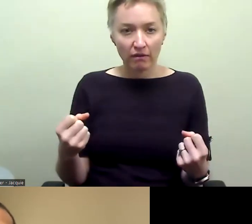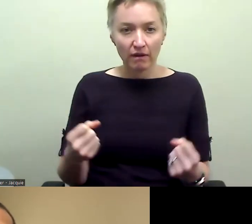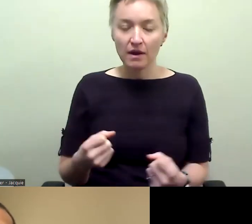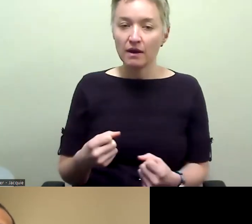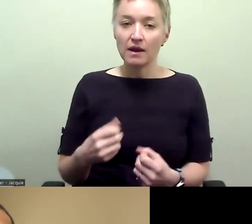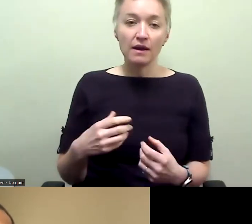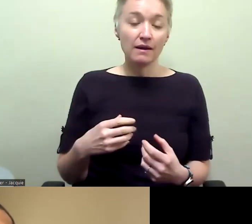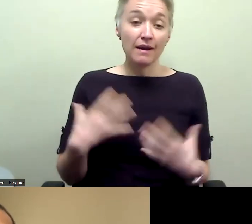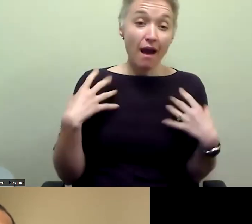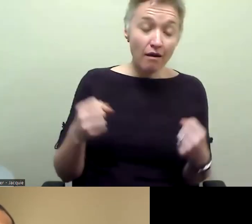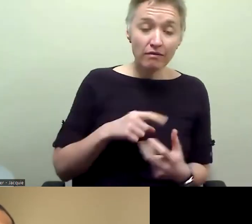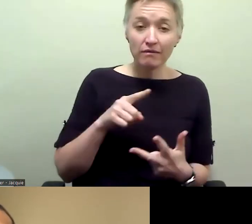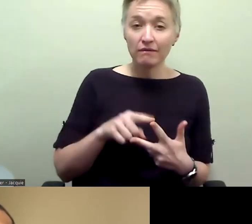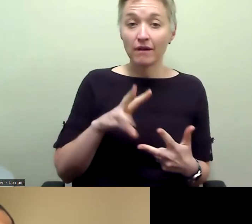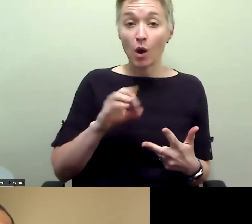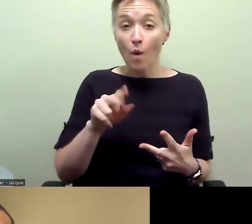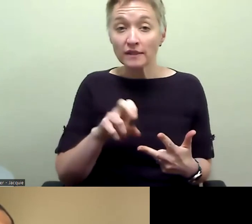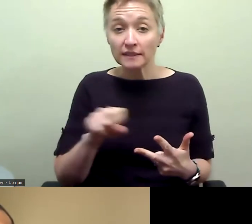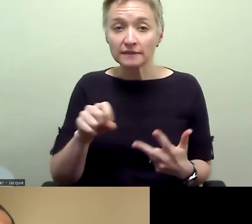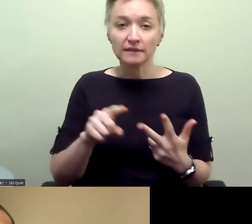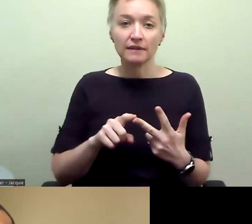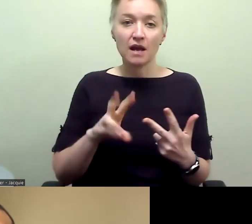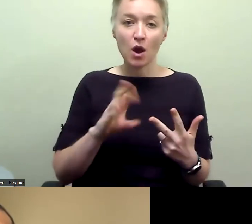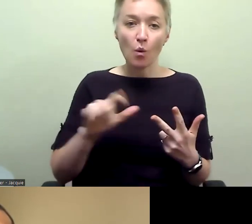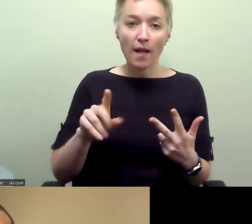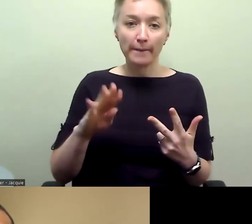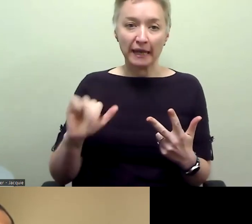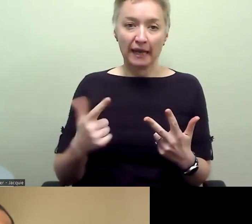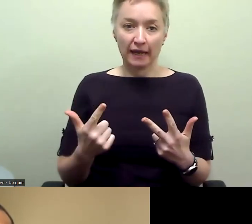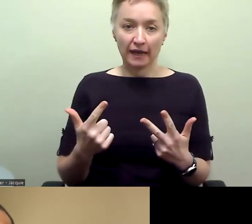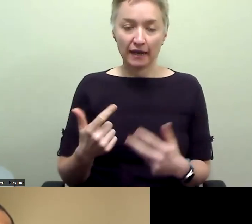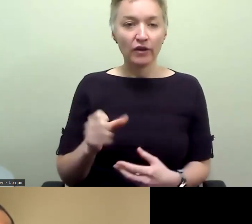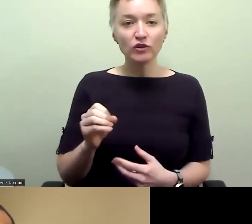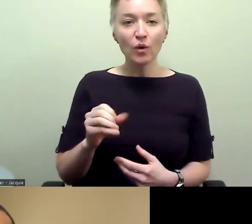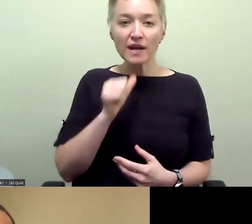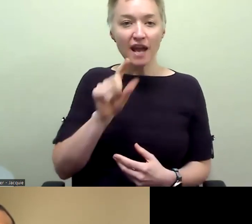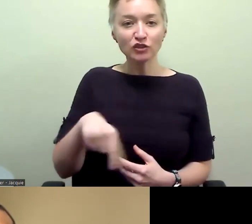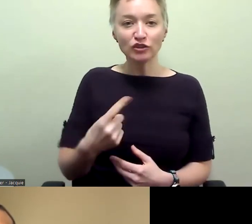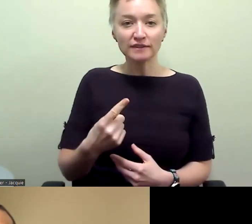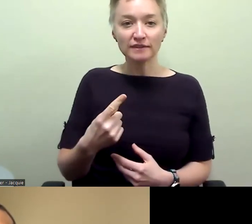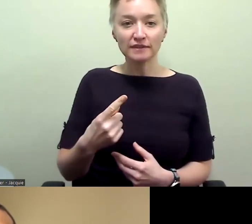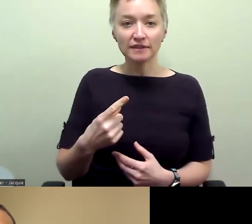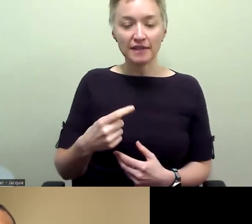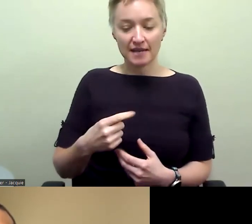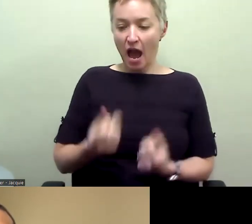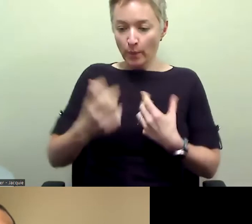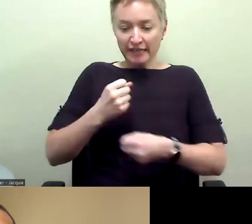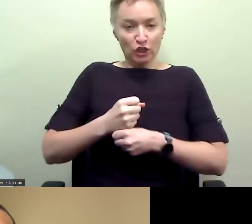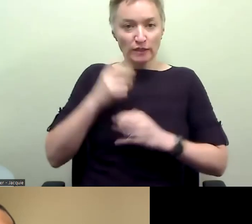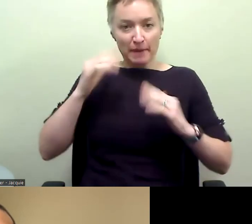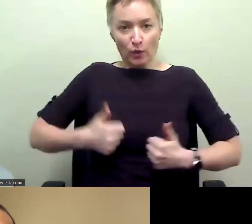well-being, right? So not just about life expectancy or, or quantity of life, but also quality of life.